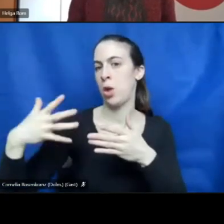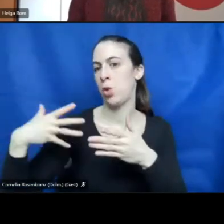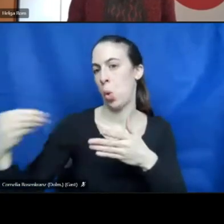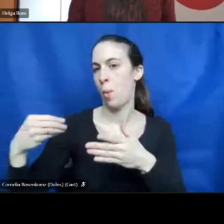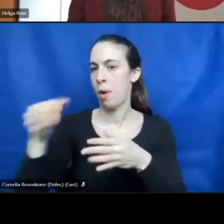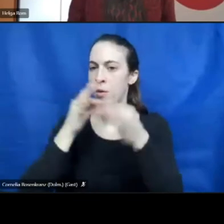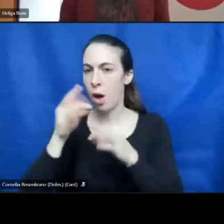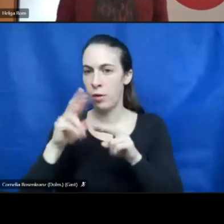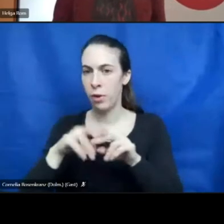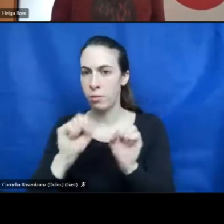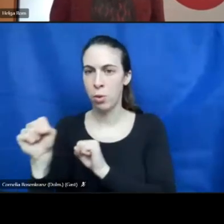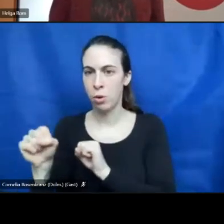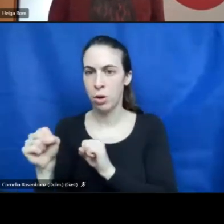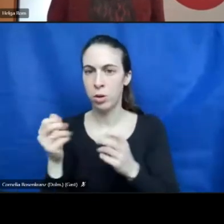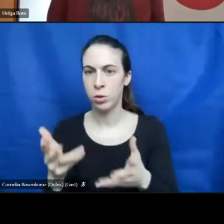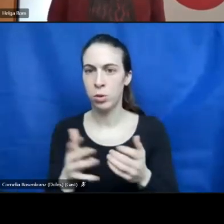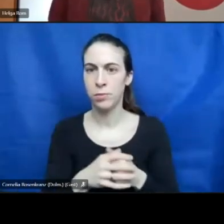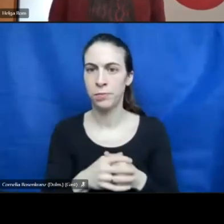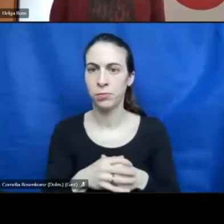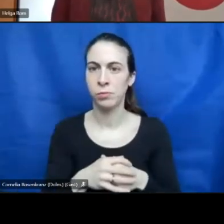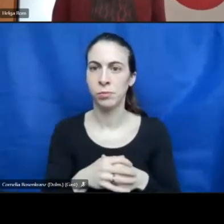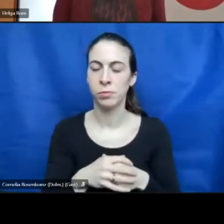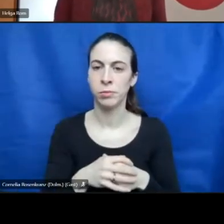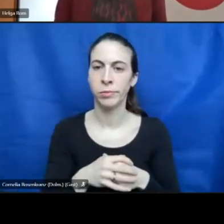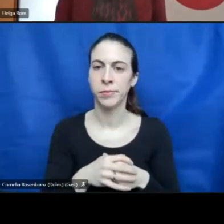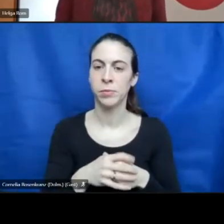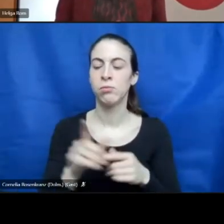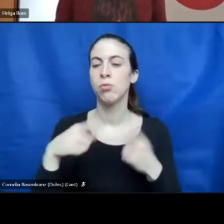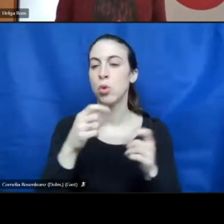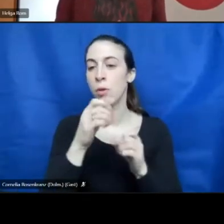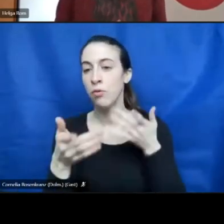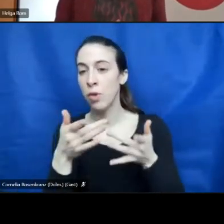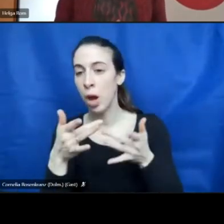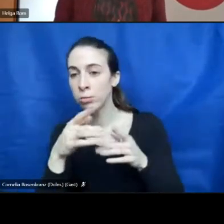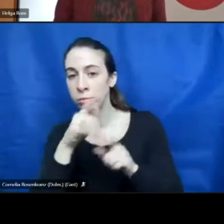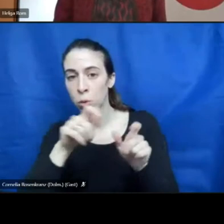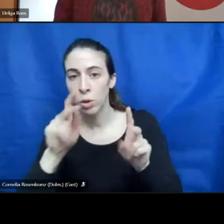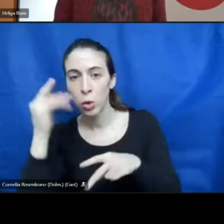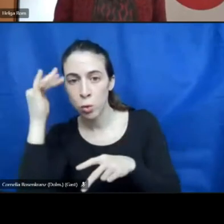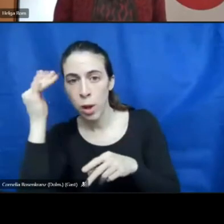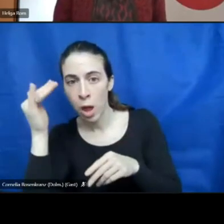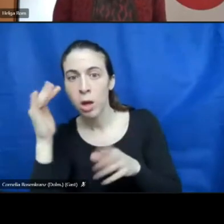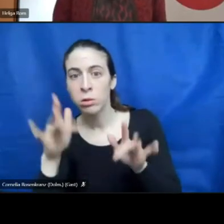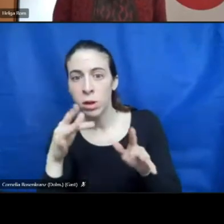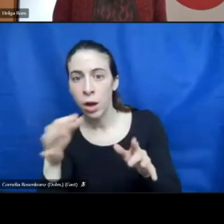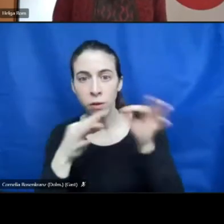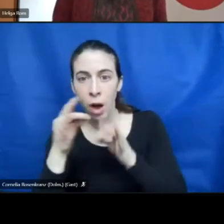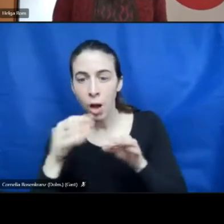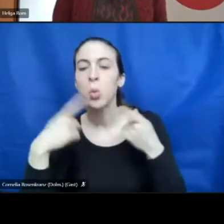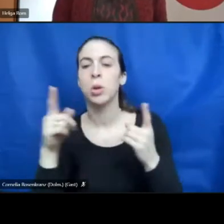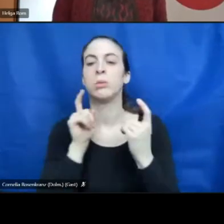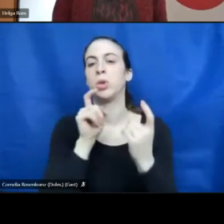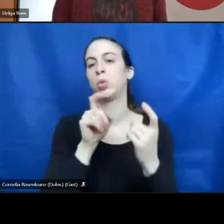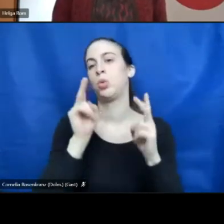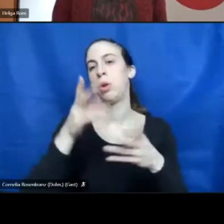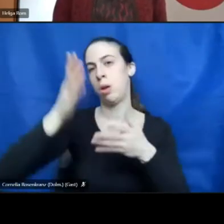maybe people can think about having a question and write us and we will do the discussion at the end of the